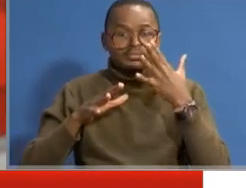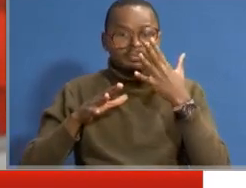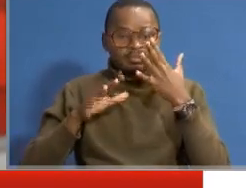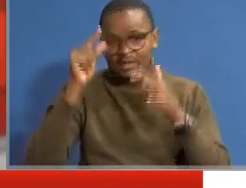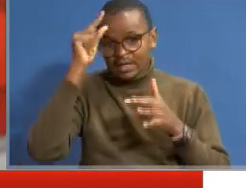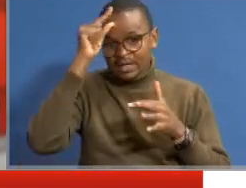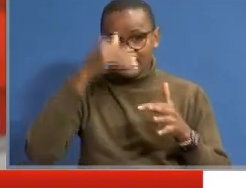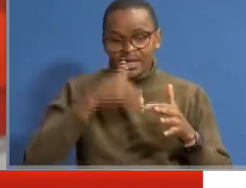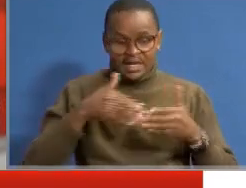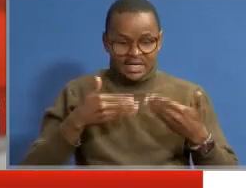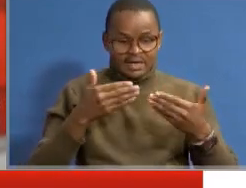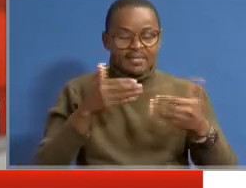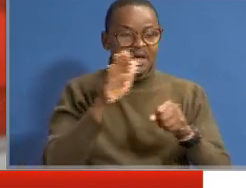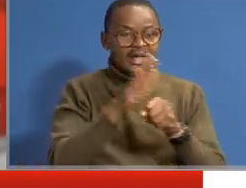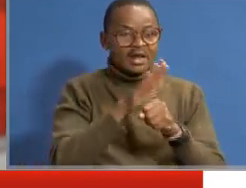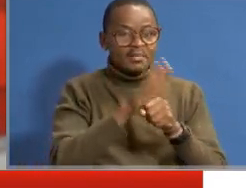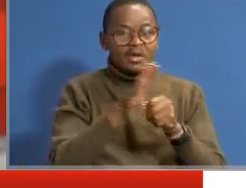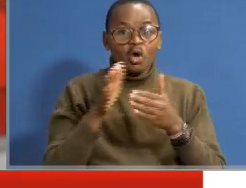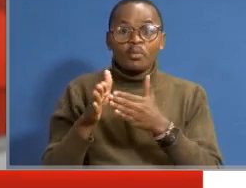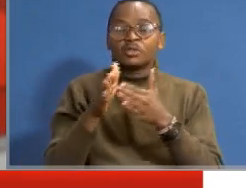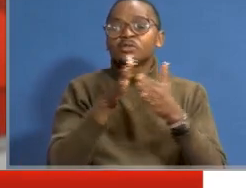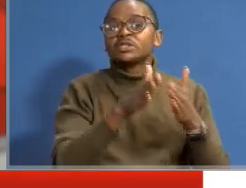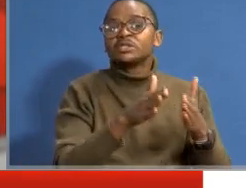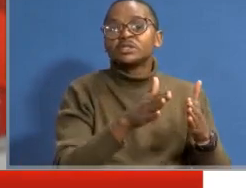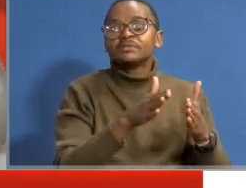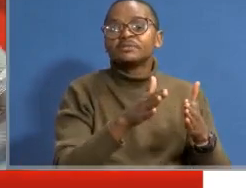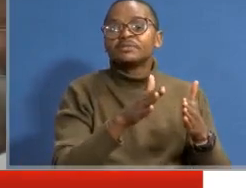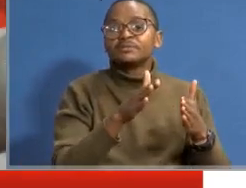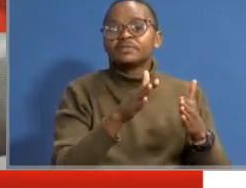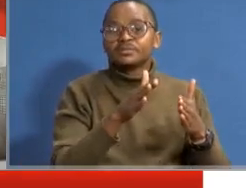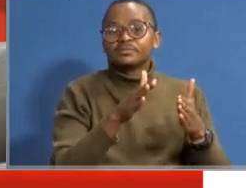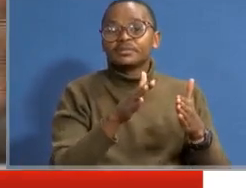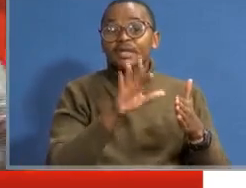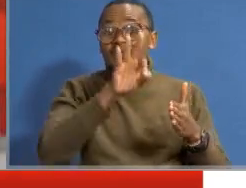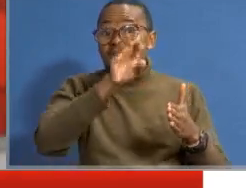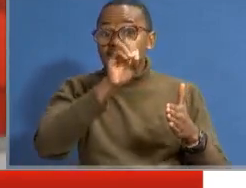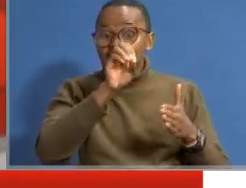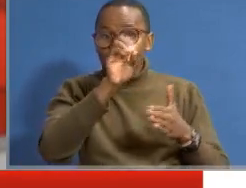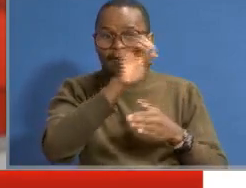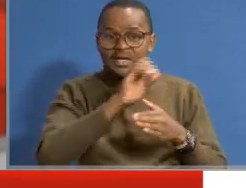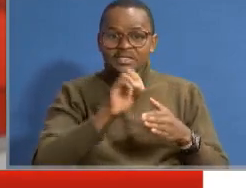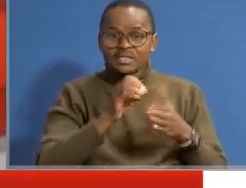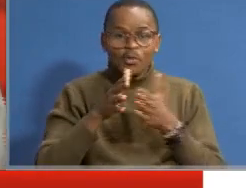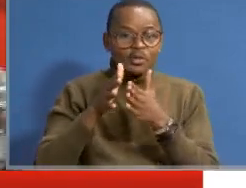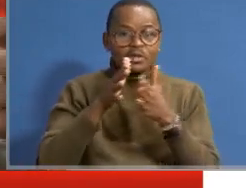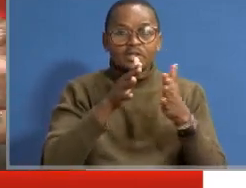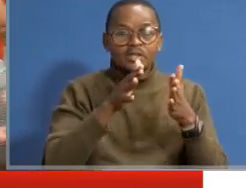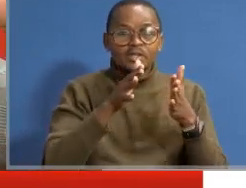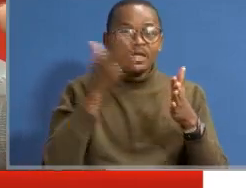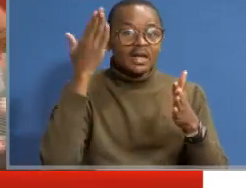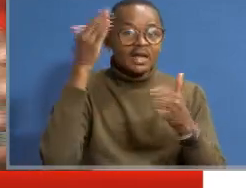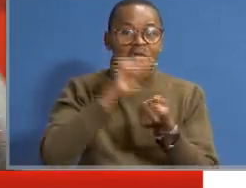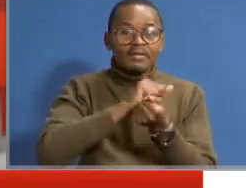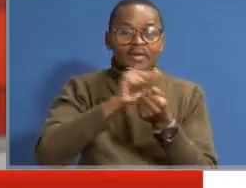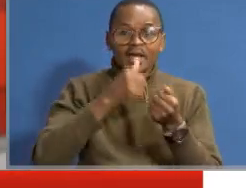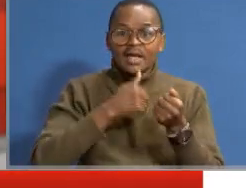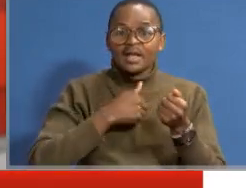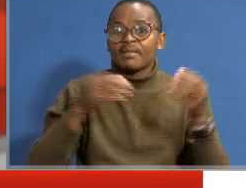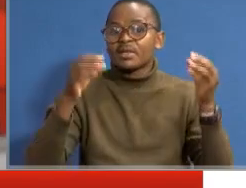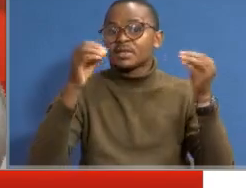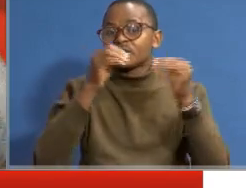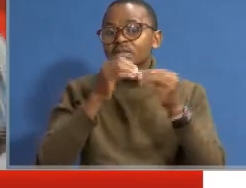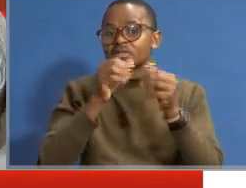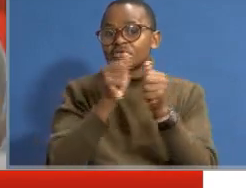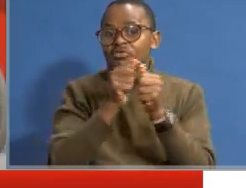government has given us a lot of opportunities. Look at the 30% opportunities. Last Friday, I had a meeting